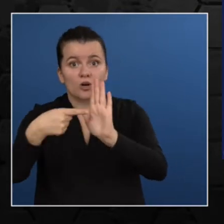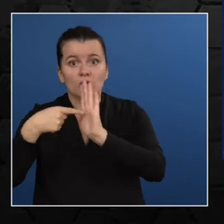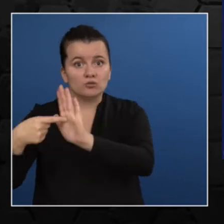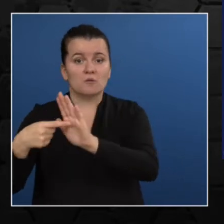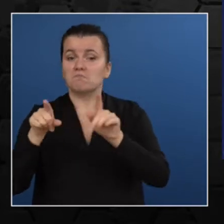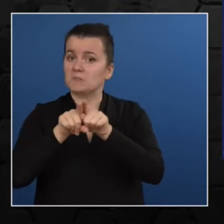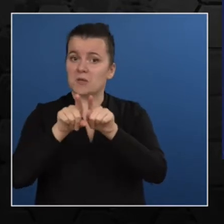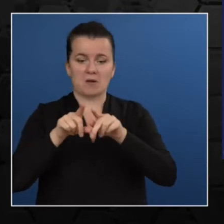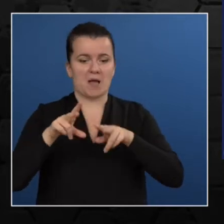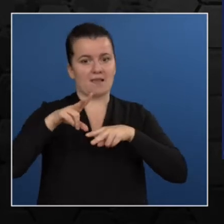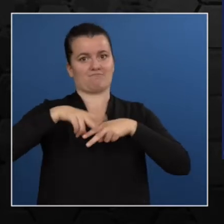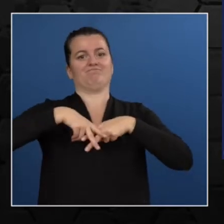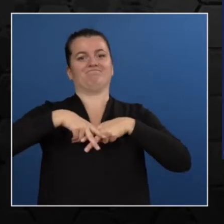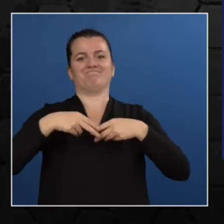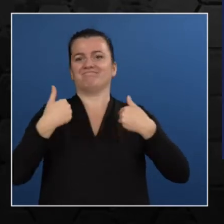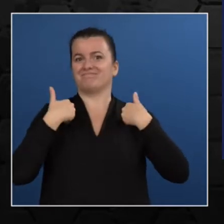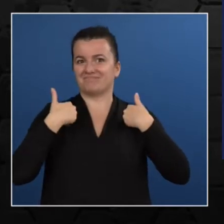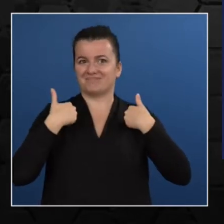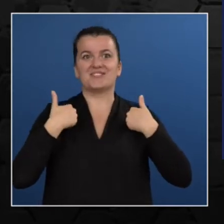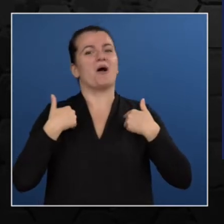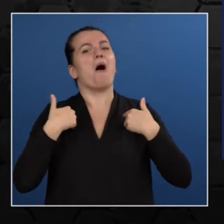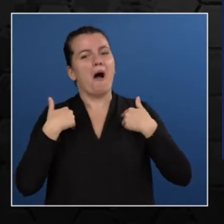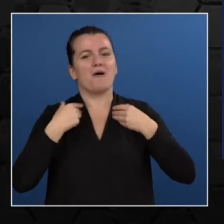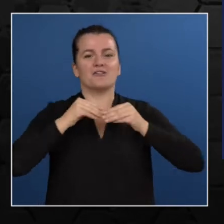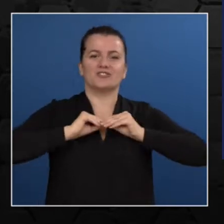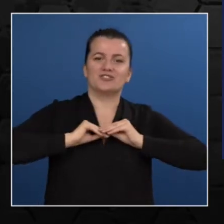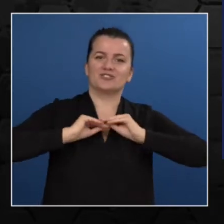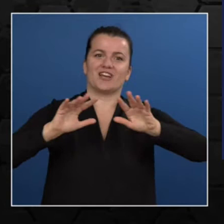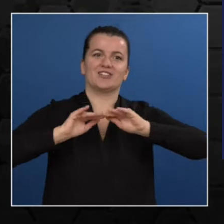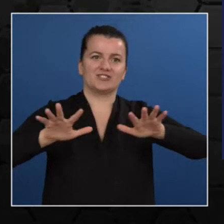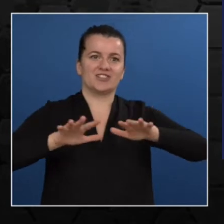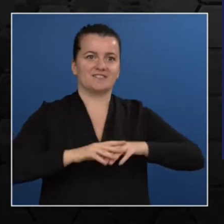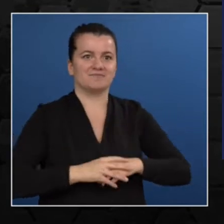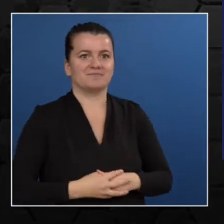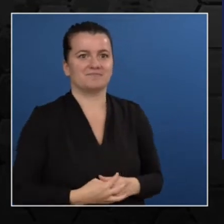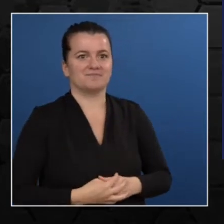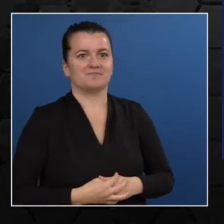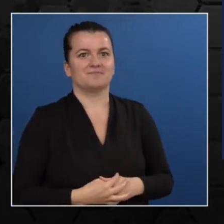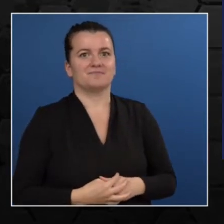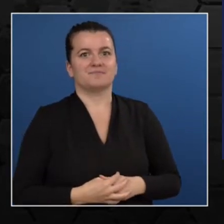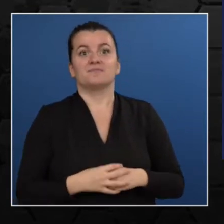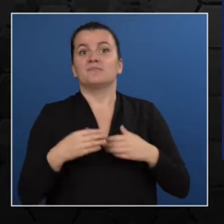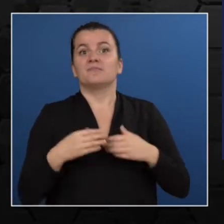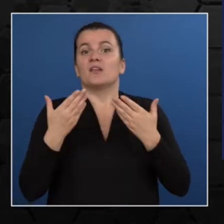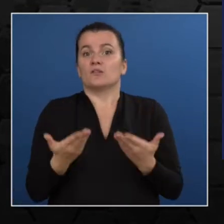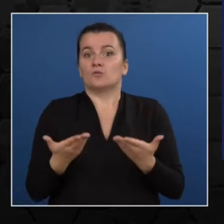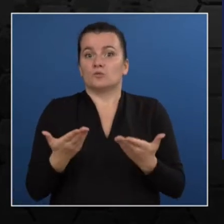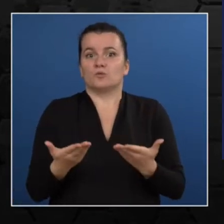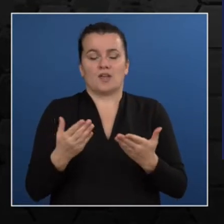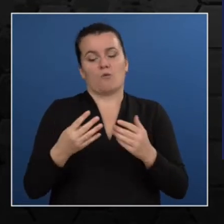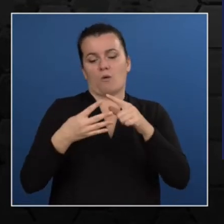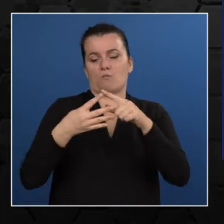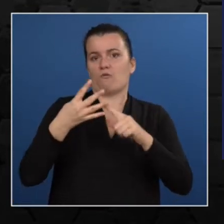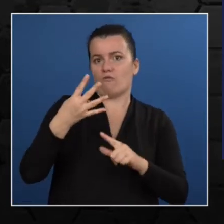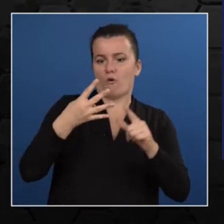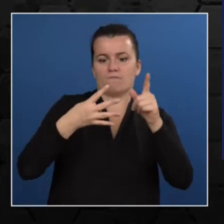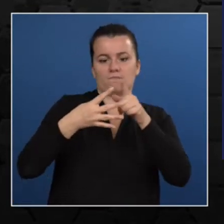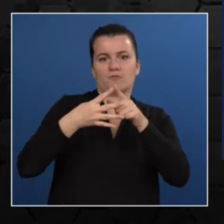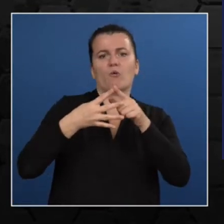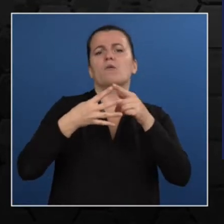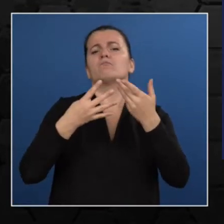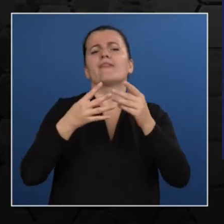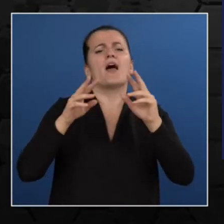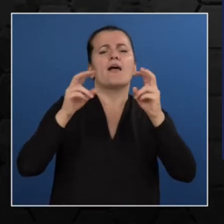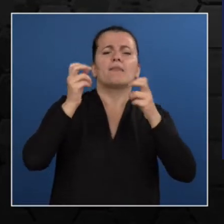connections. Having said that, the conference has been divided broadly into four categories. The first one is the learning sessions where you get to learn about